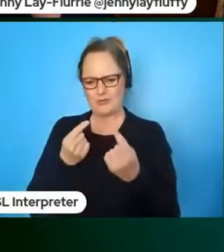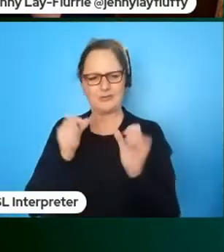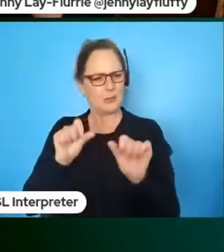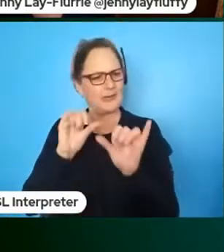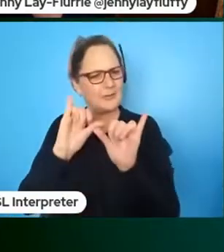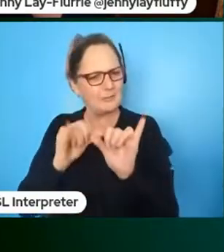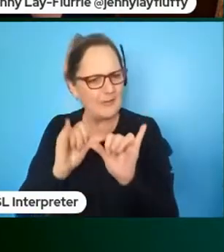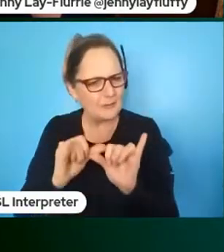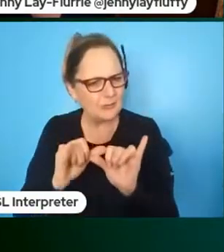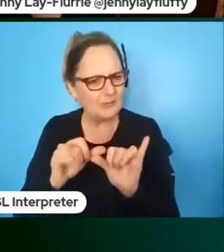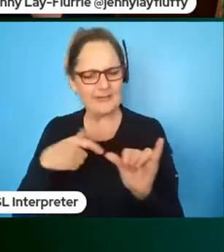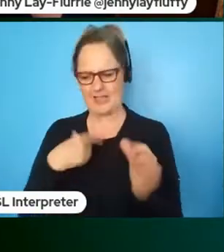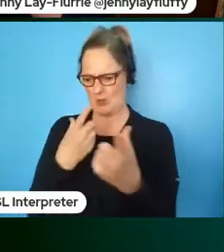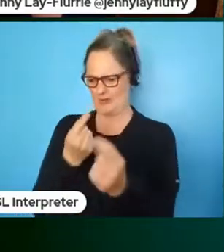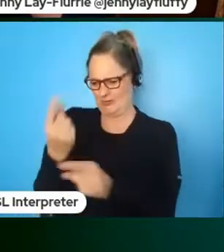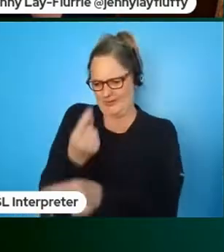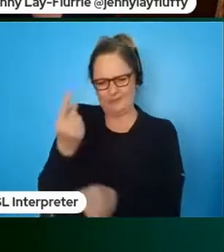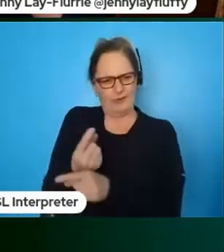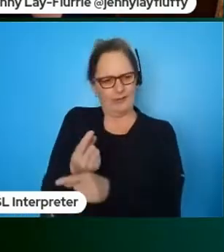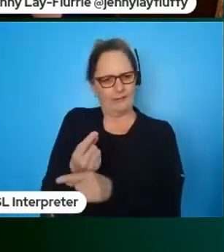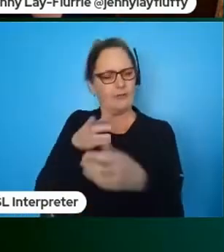place to drive the future